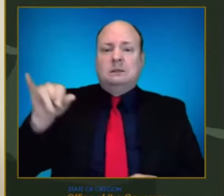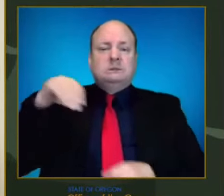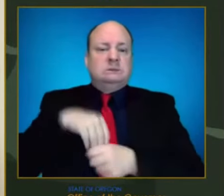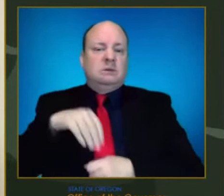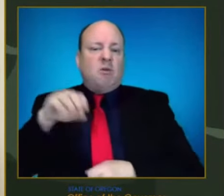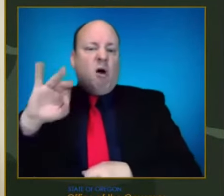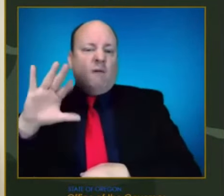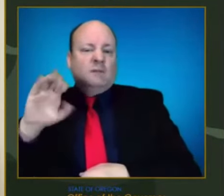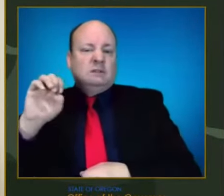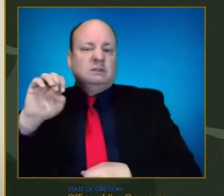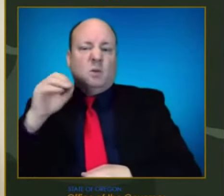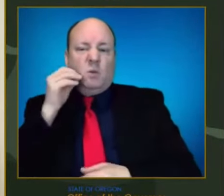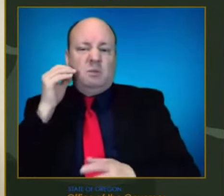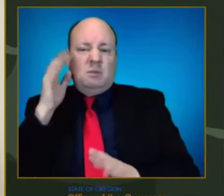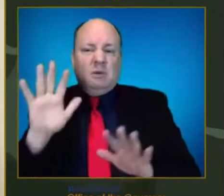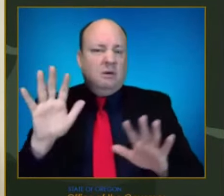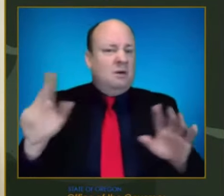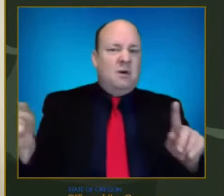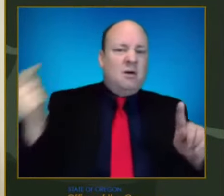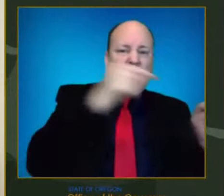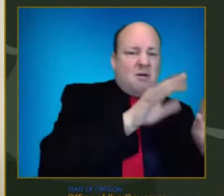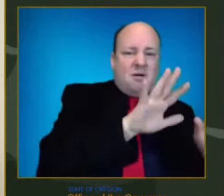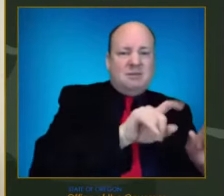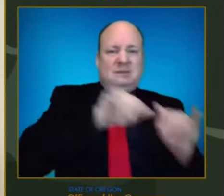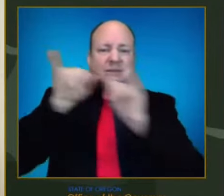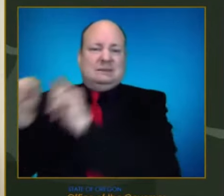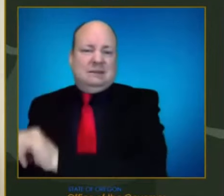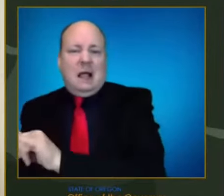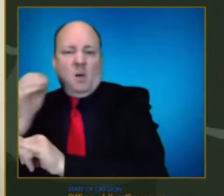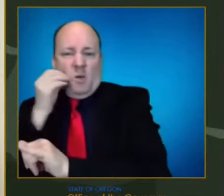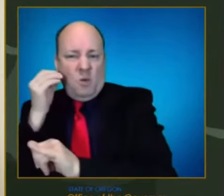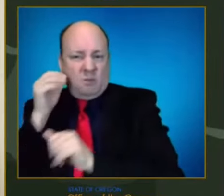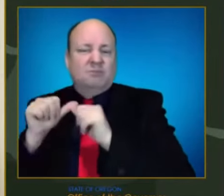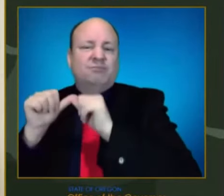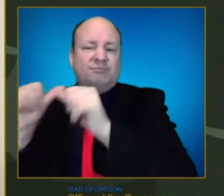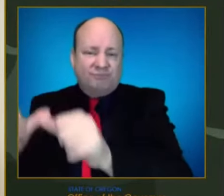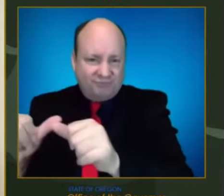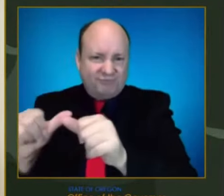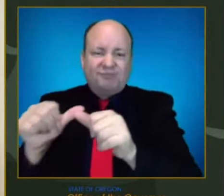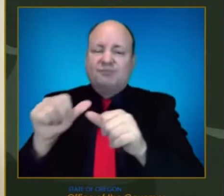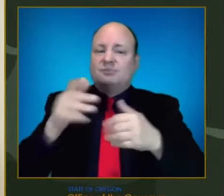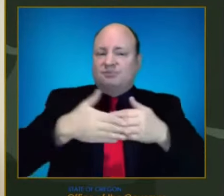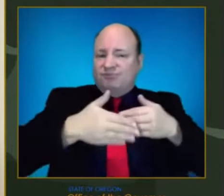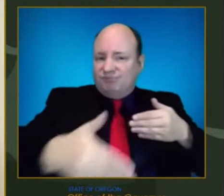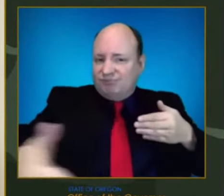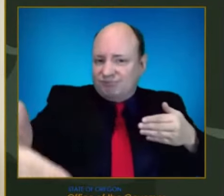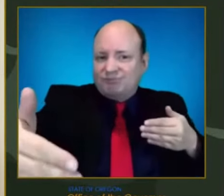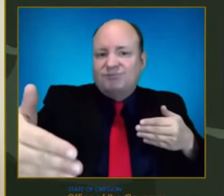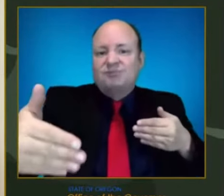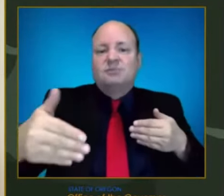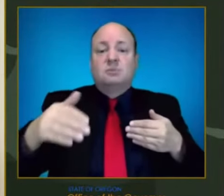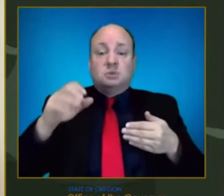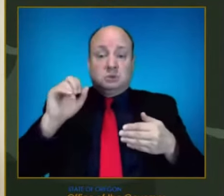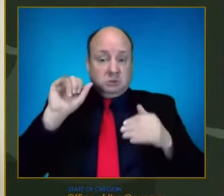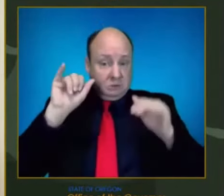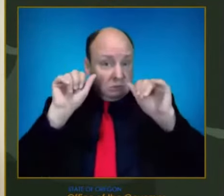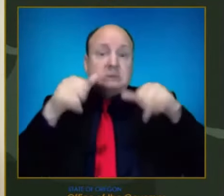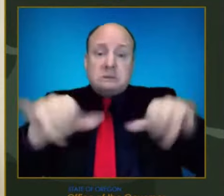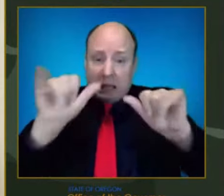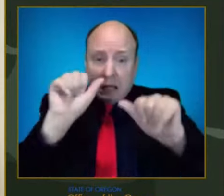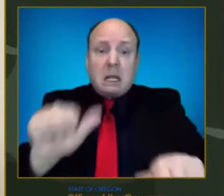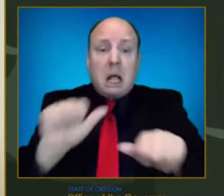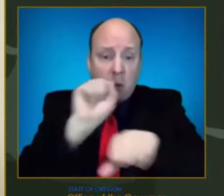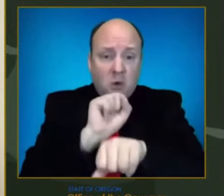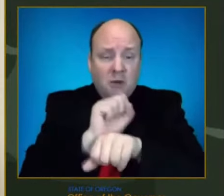We are going to delay that. Obviously, state services will continue to be provided, but we will